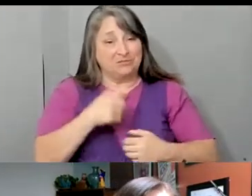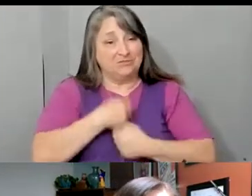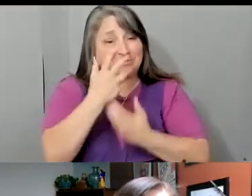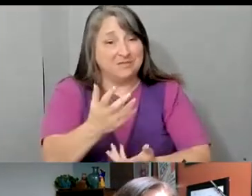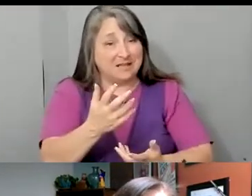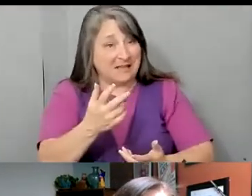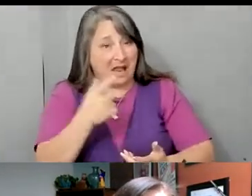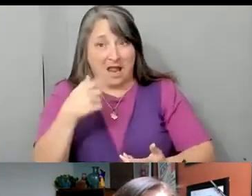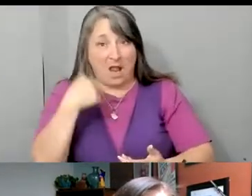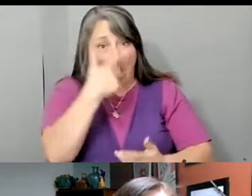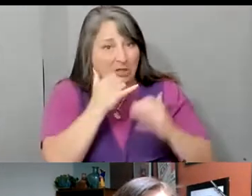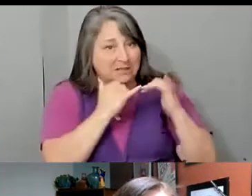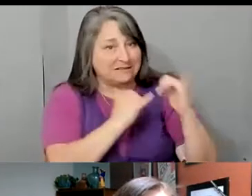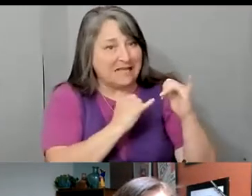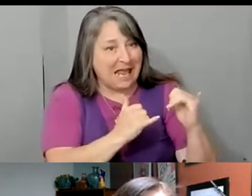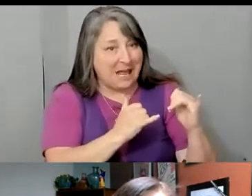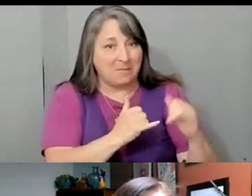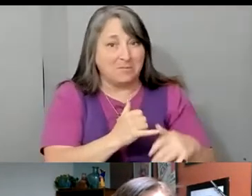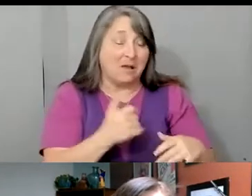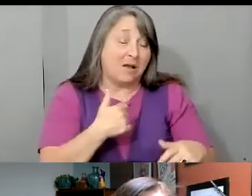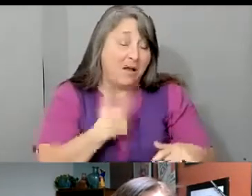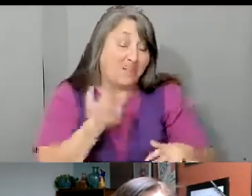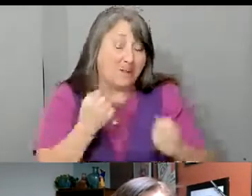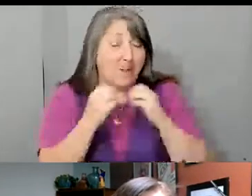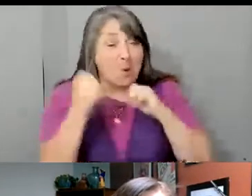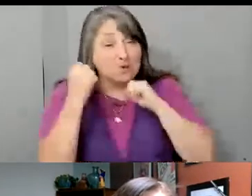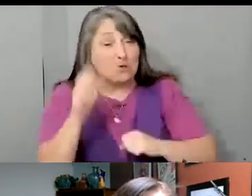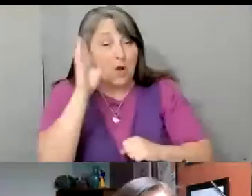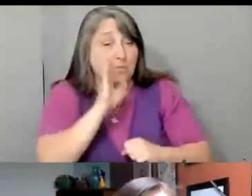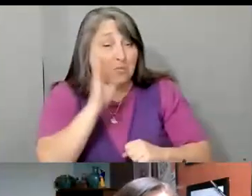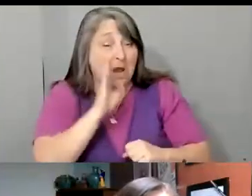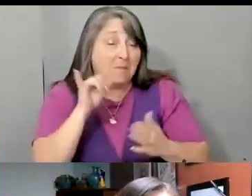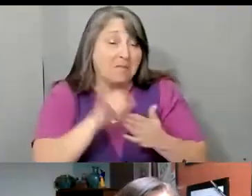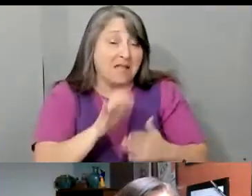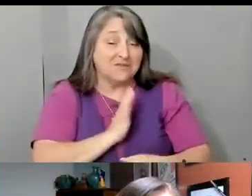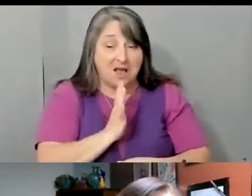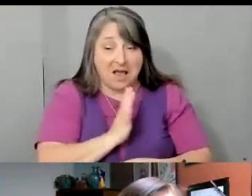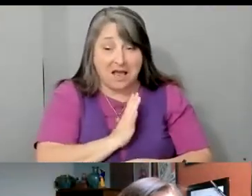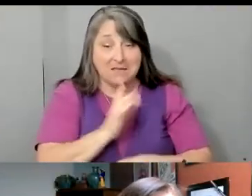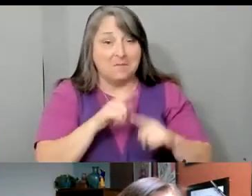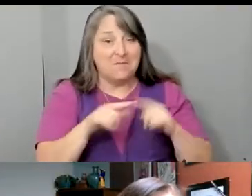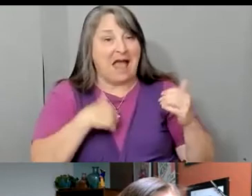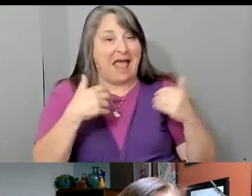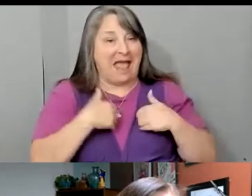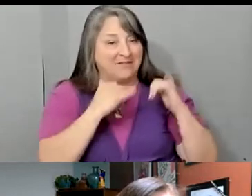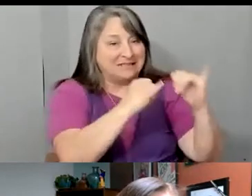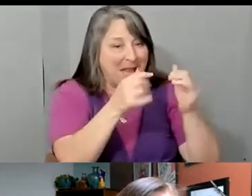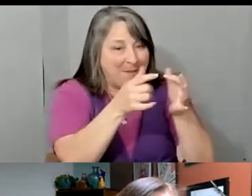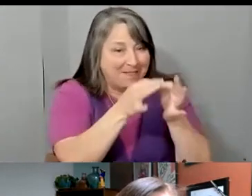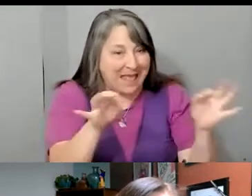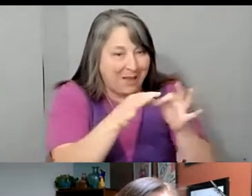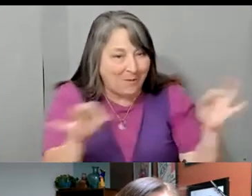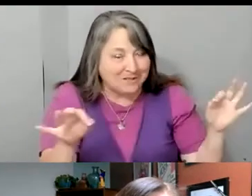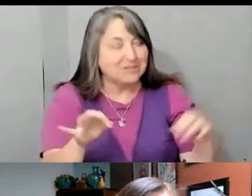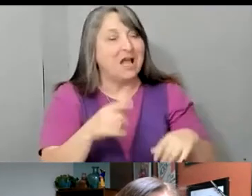morenito, pero está bien, ves, pero al menos tengo esa, tengo el idioma. Conozco también, este, también tenemos